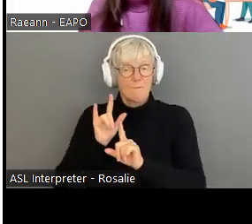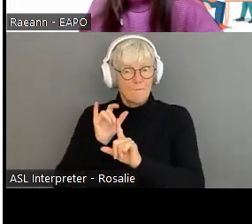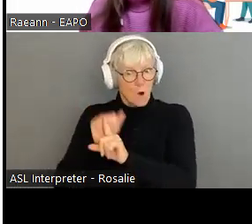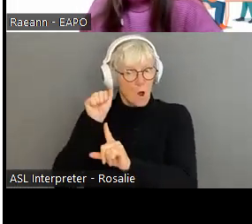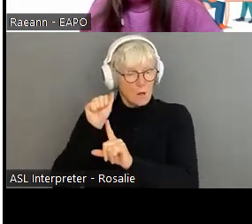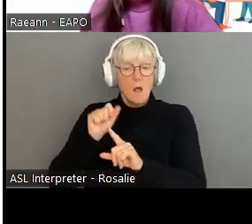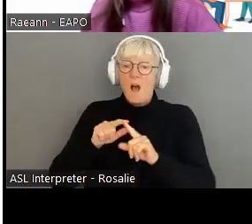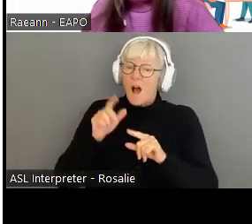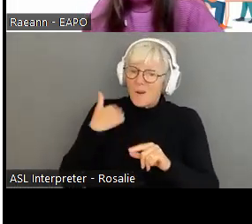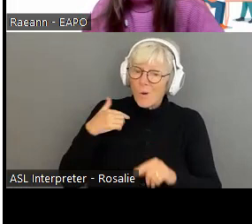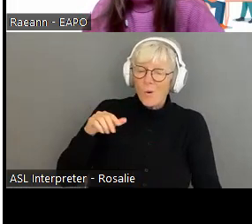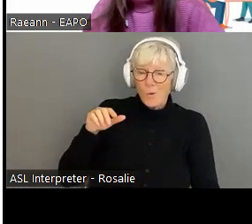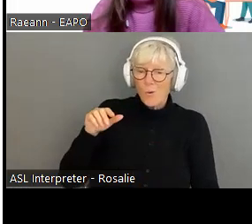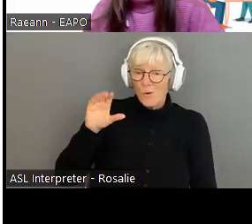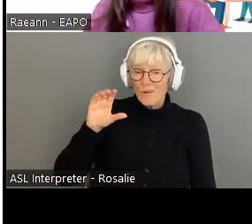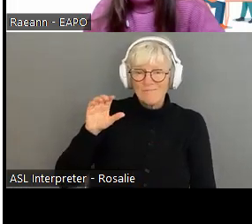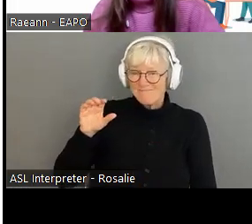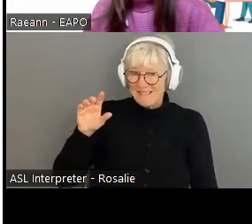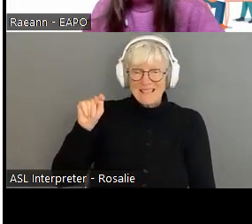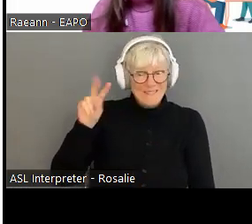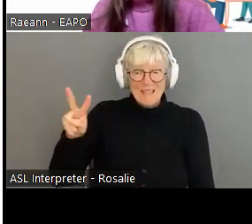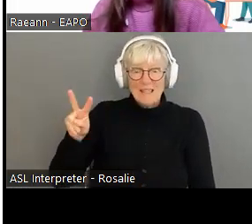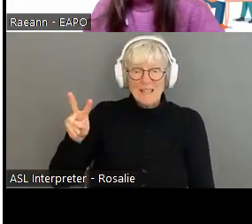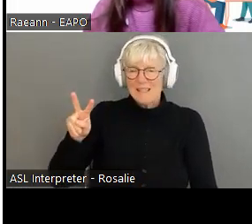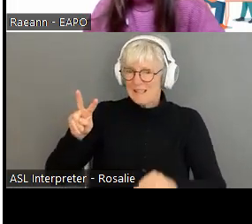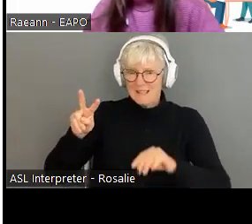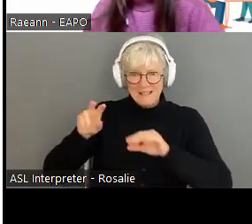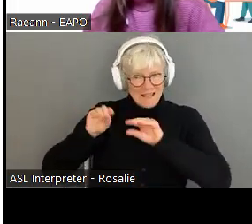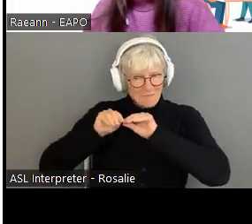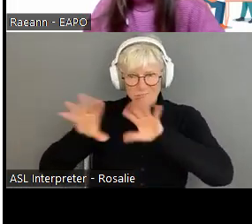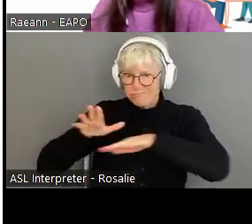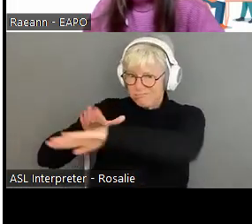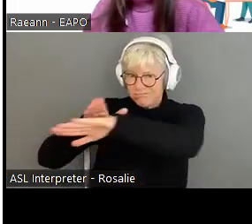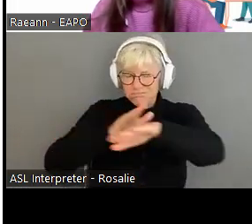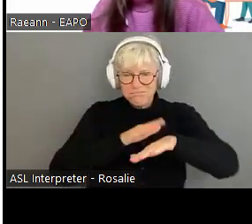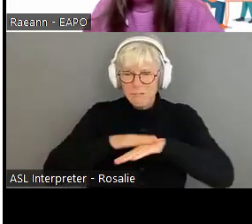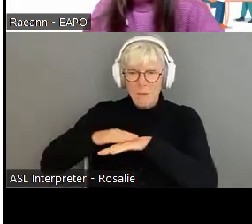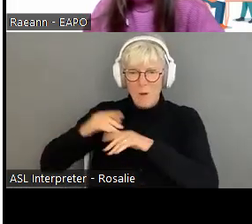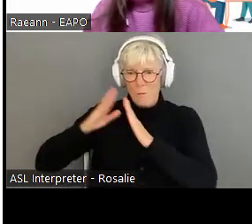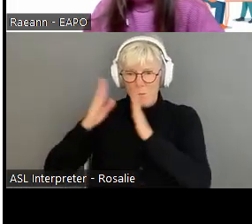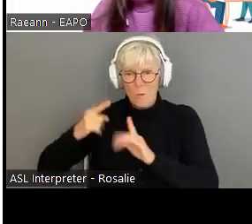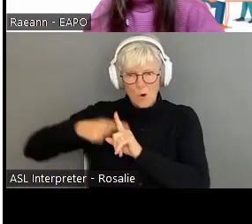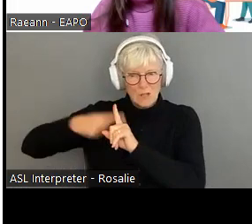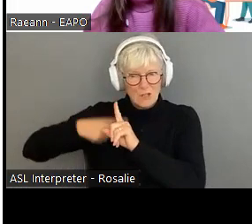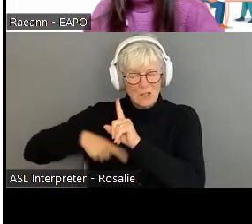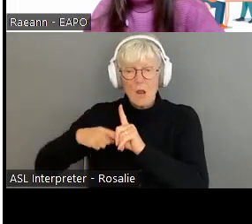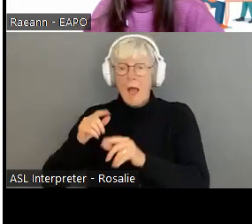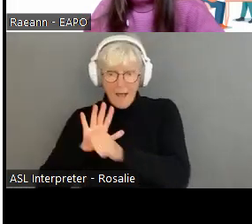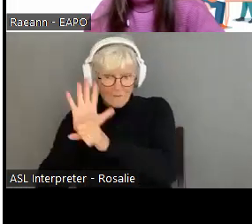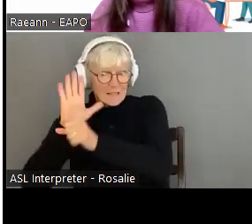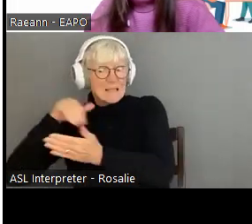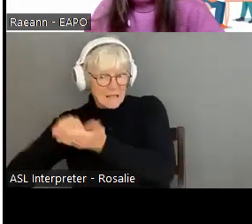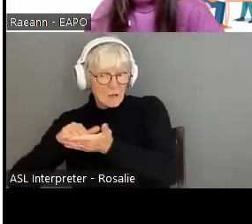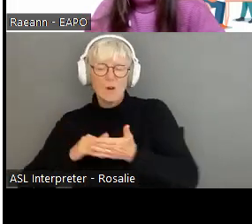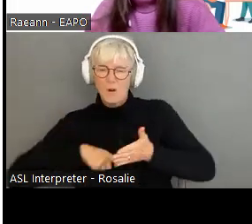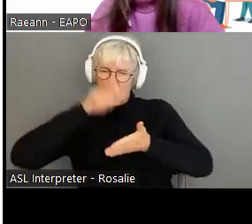marketplace and W5 on the mortgage fraud scams. Um, and advocacy center has done a great read article. I know they've been doing